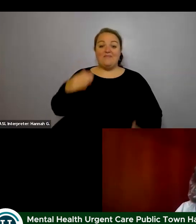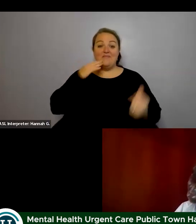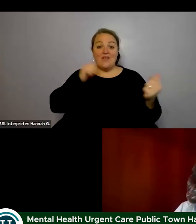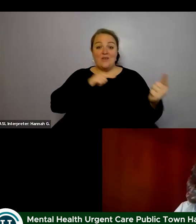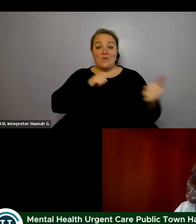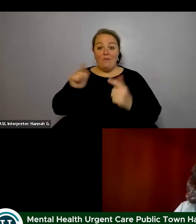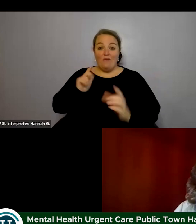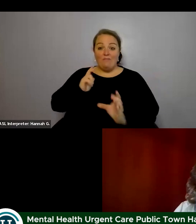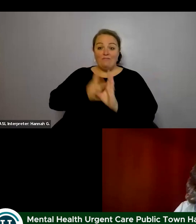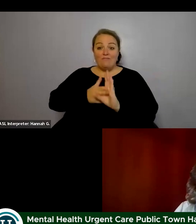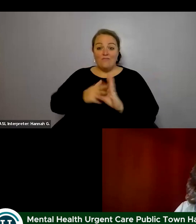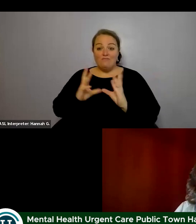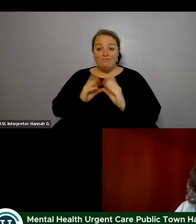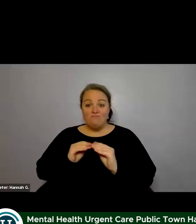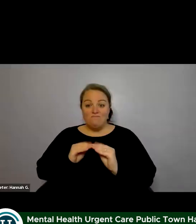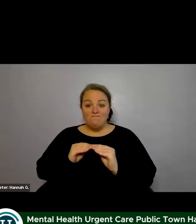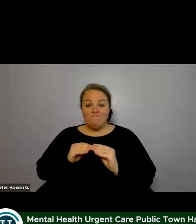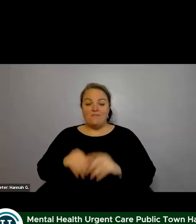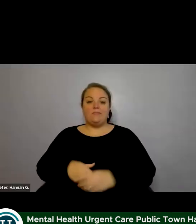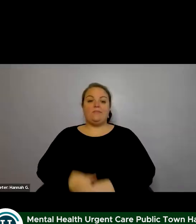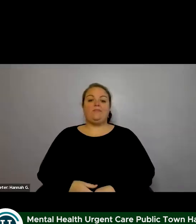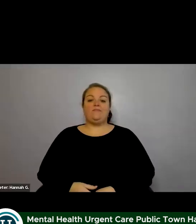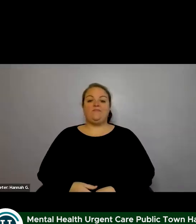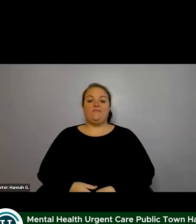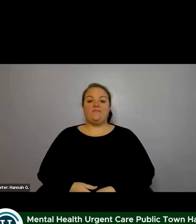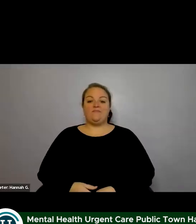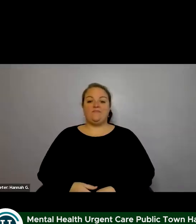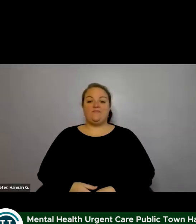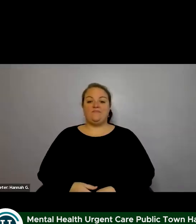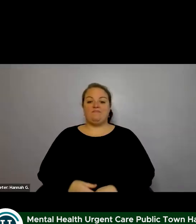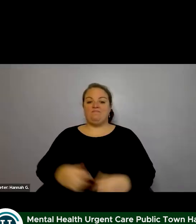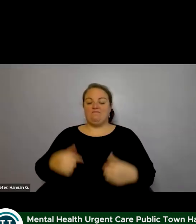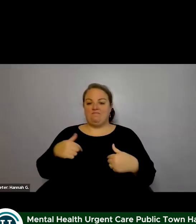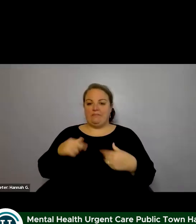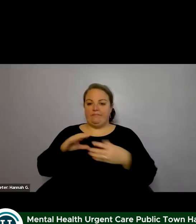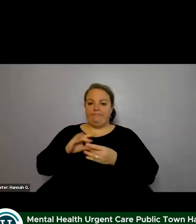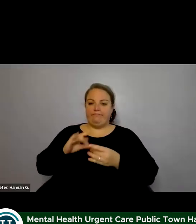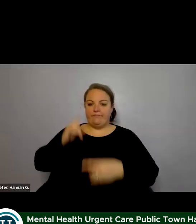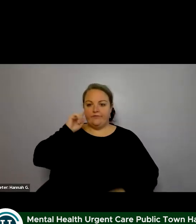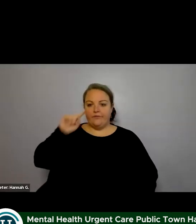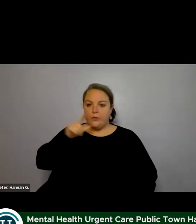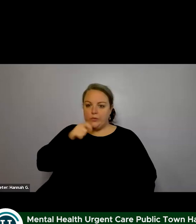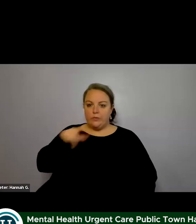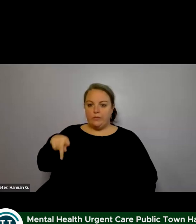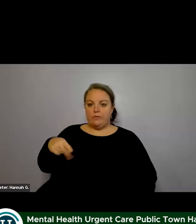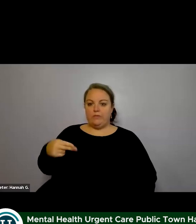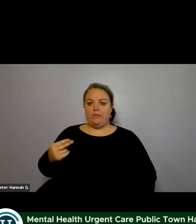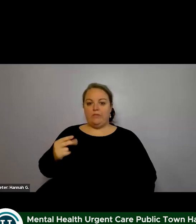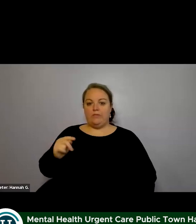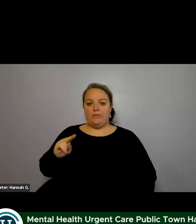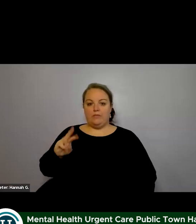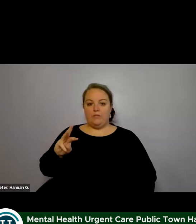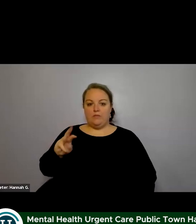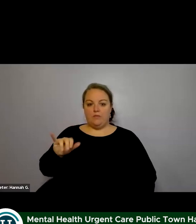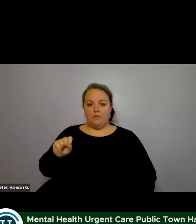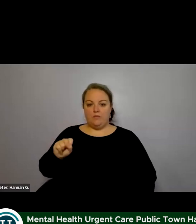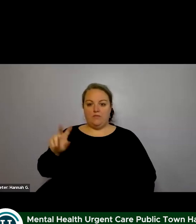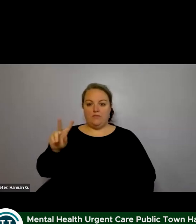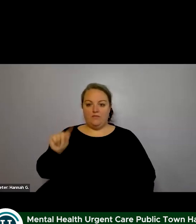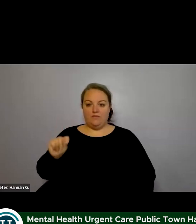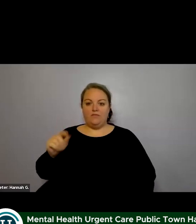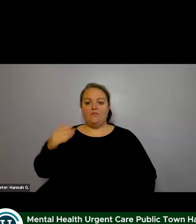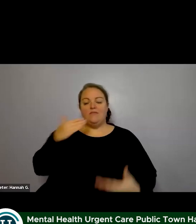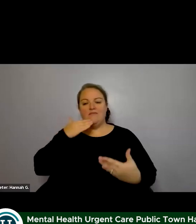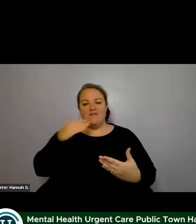who have joined on behalf of pathways vermont i want to thank everyone who has worked over the past couple of years to make this mental health